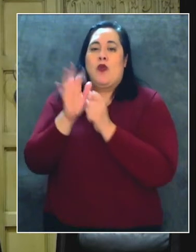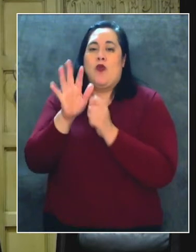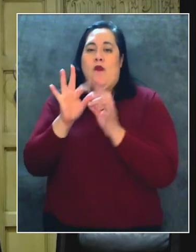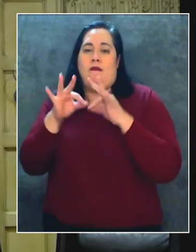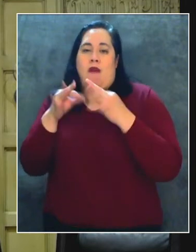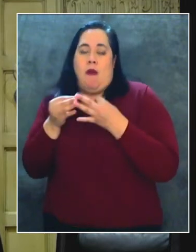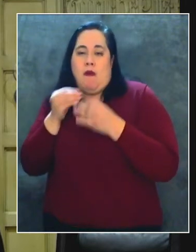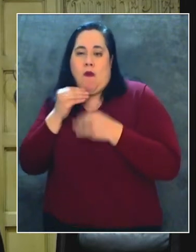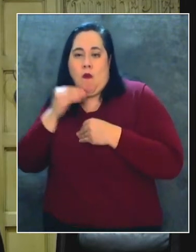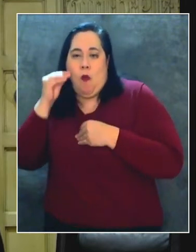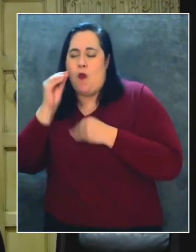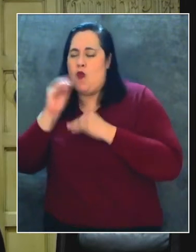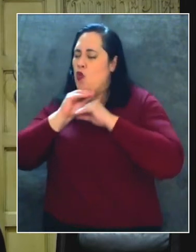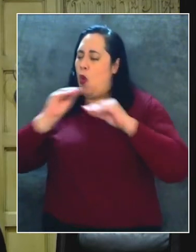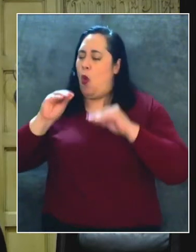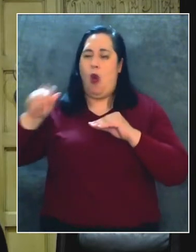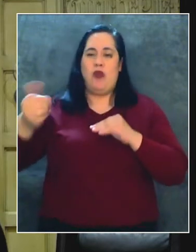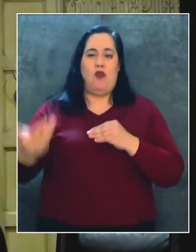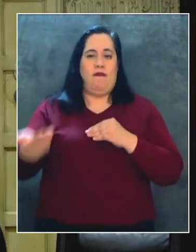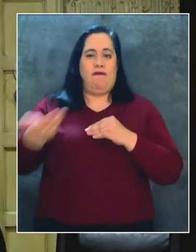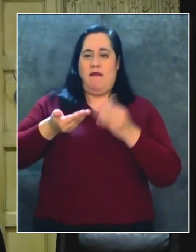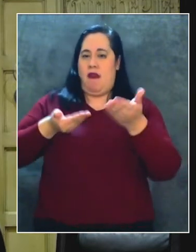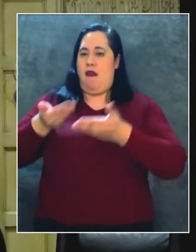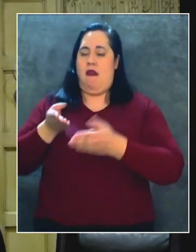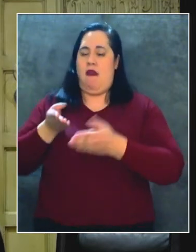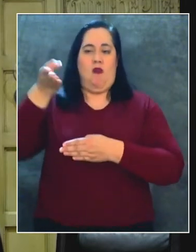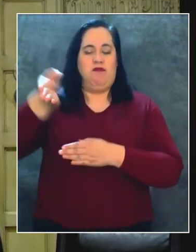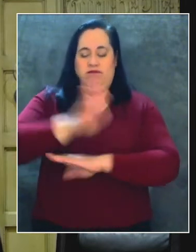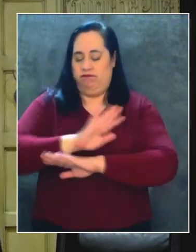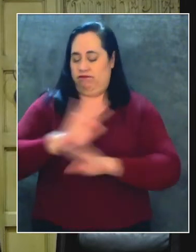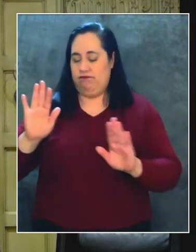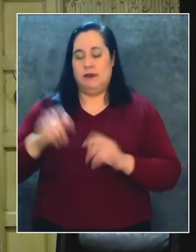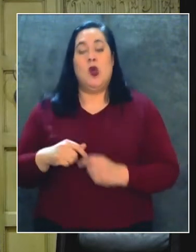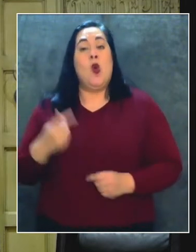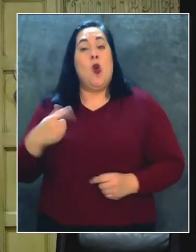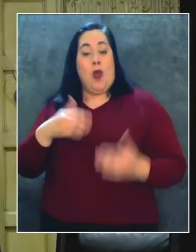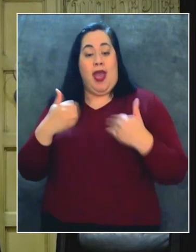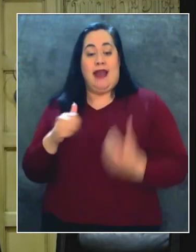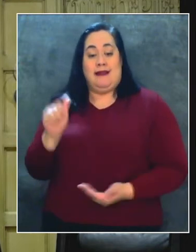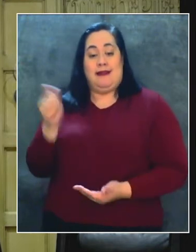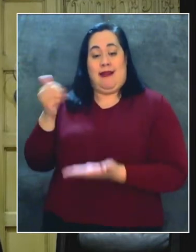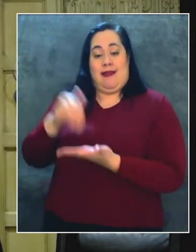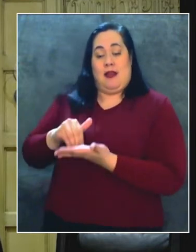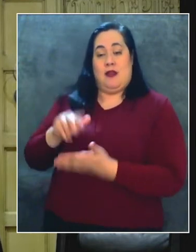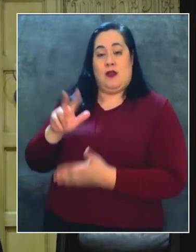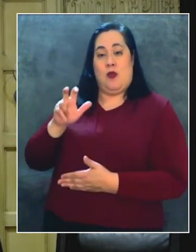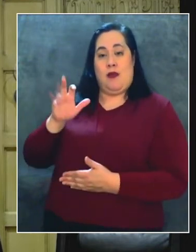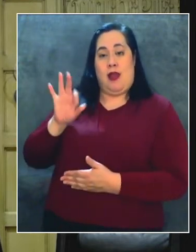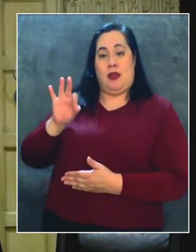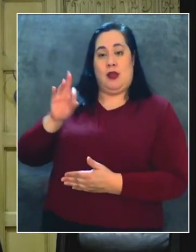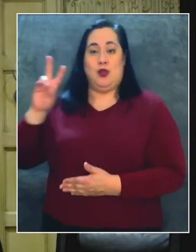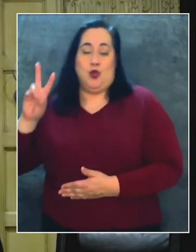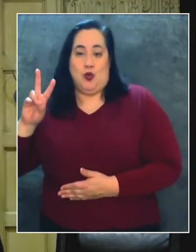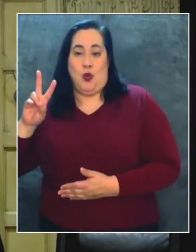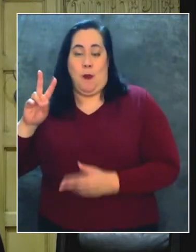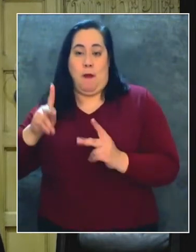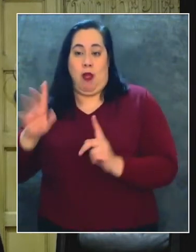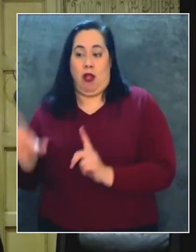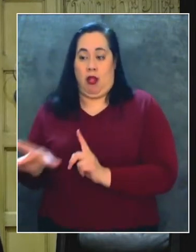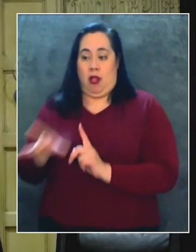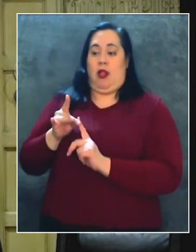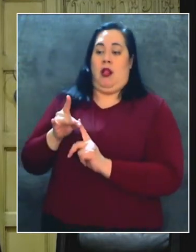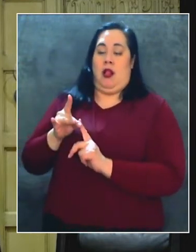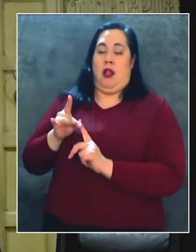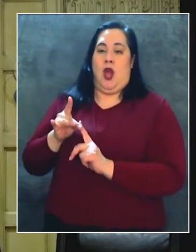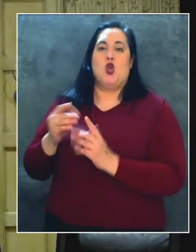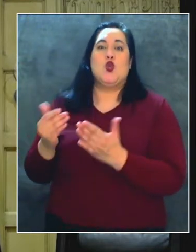nadie más. Tuvimos 10,392 nuevas infecciones hoy en